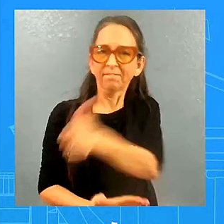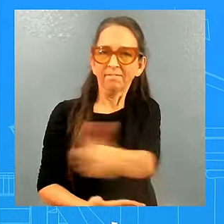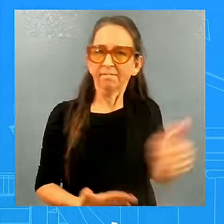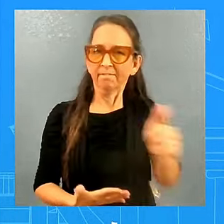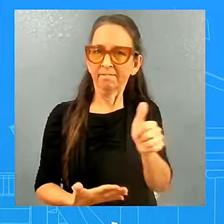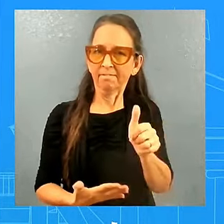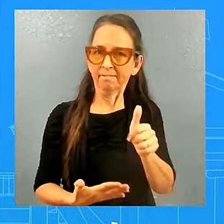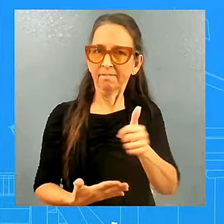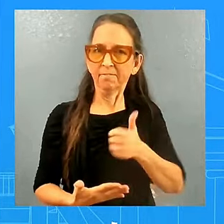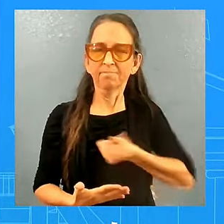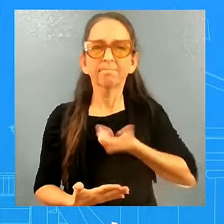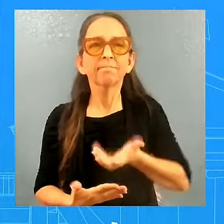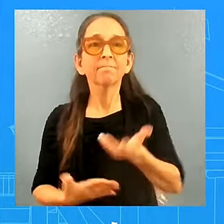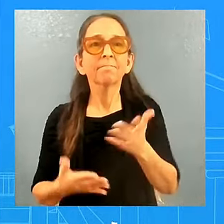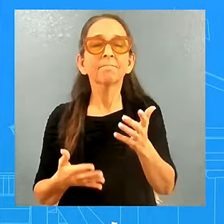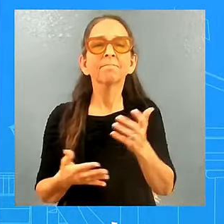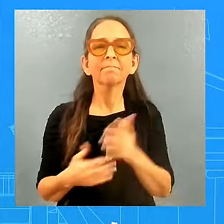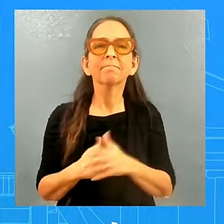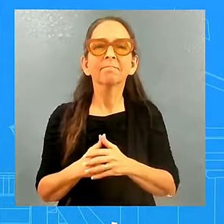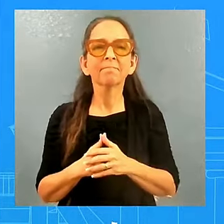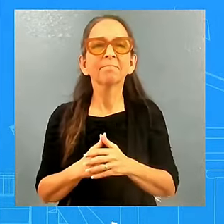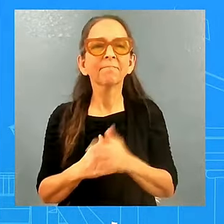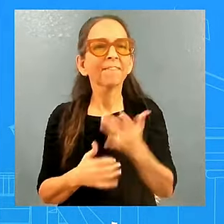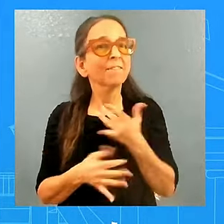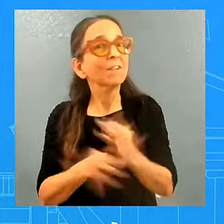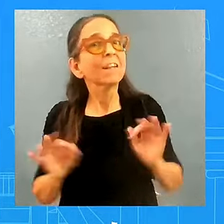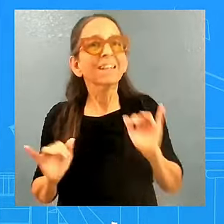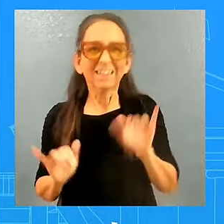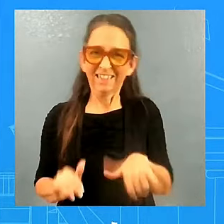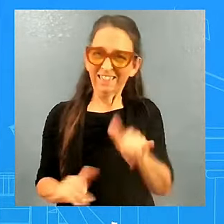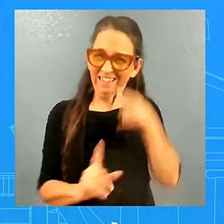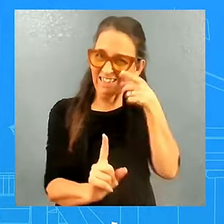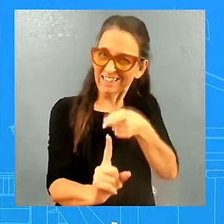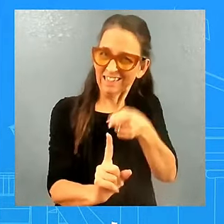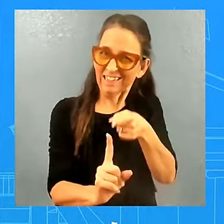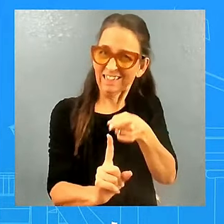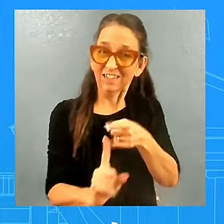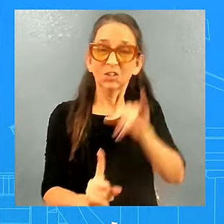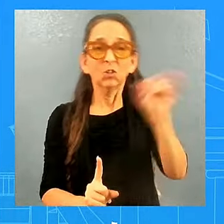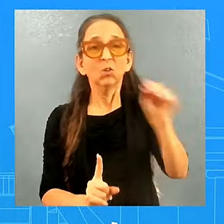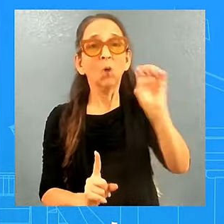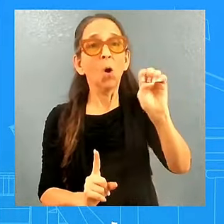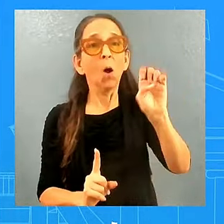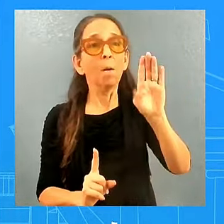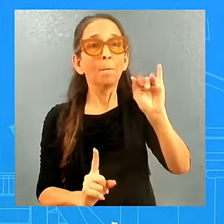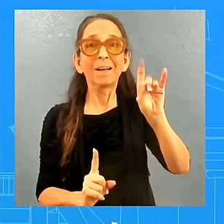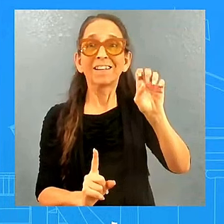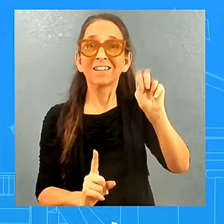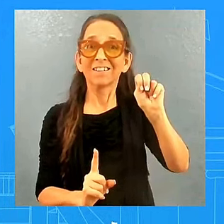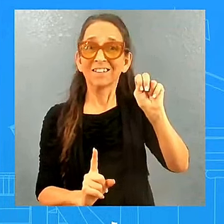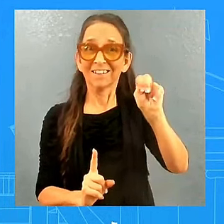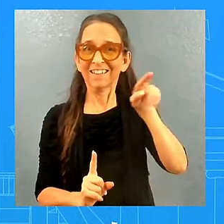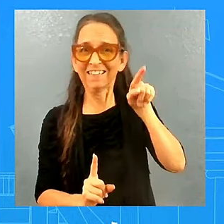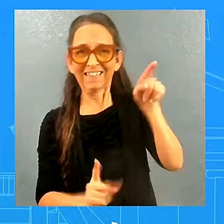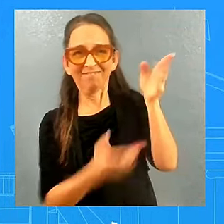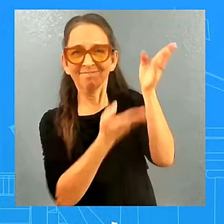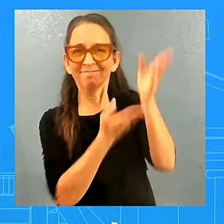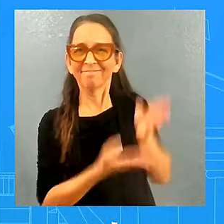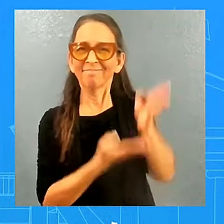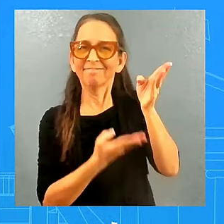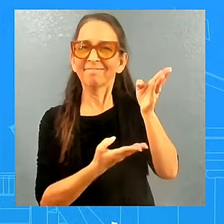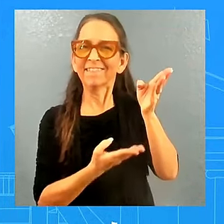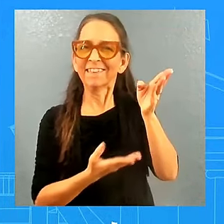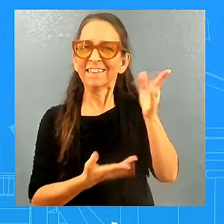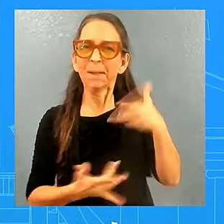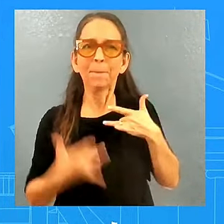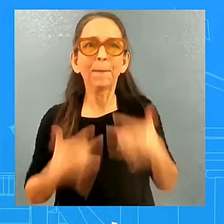Joe Biden, I think, if you have followed him and really reported on him for the past several years. To be